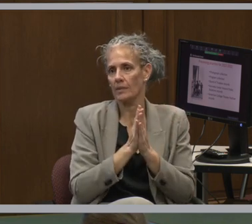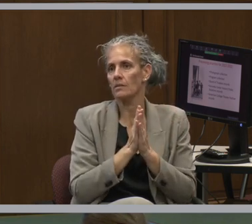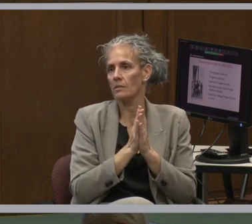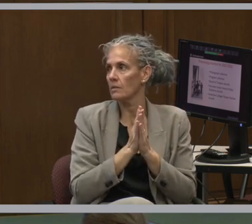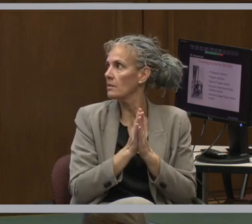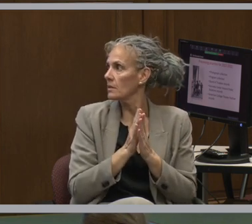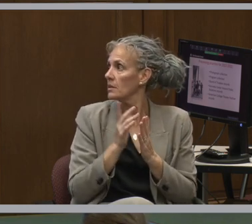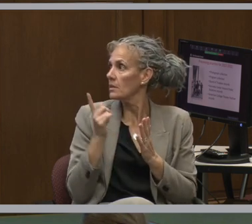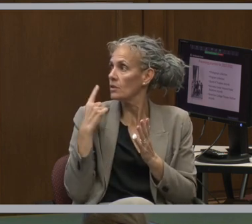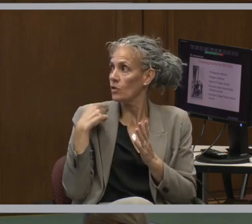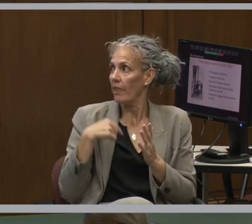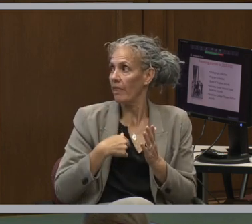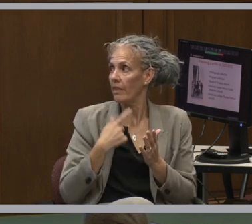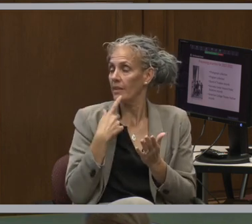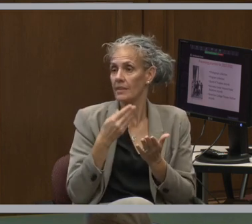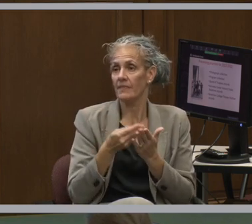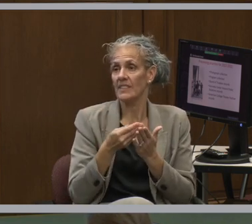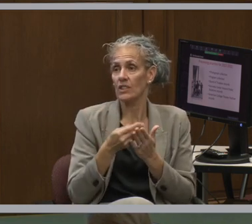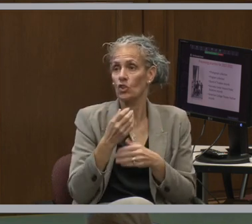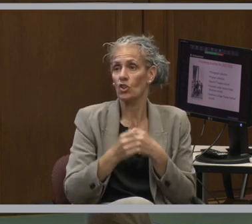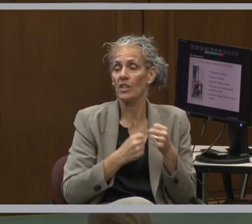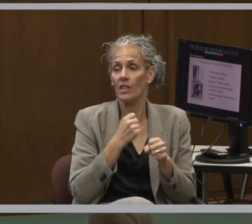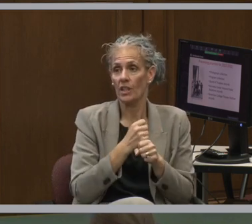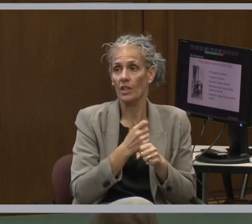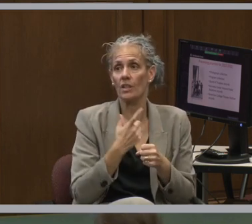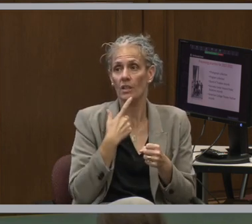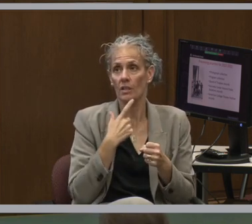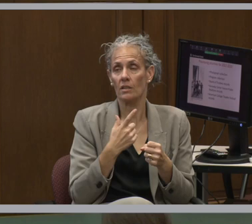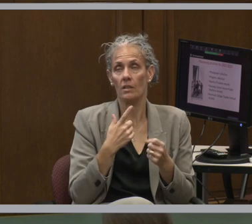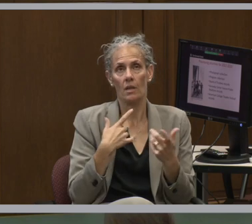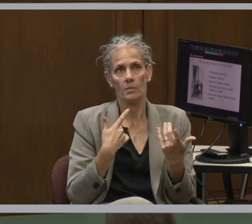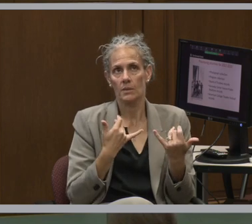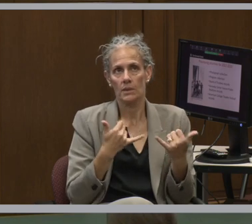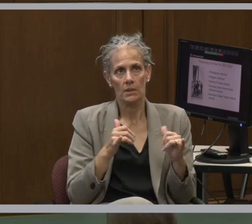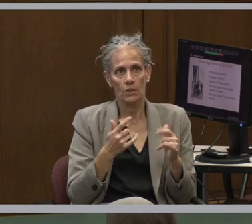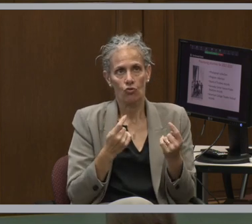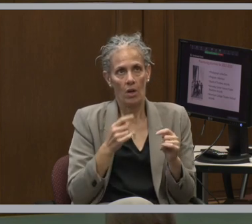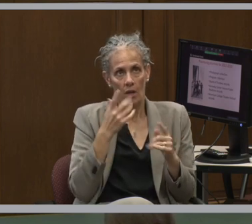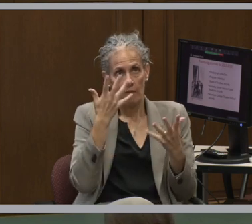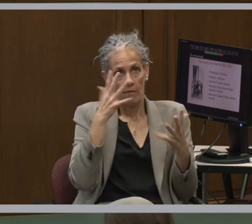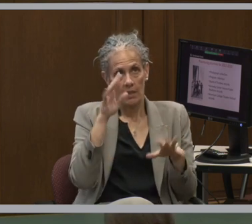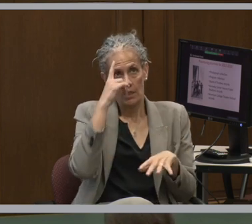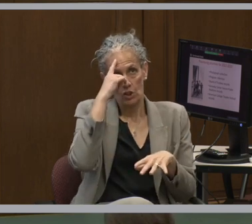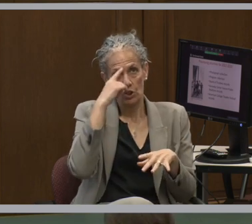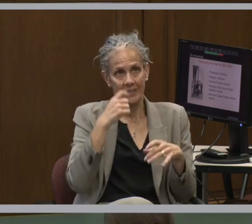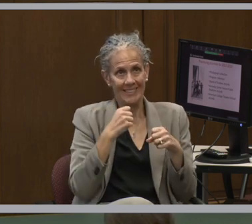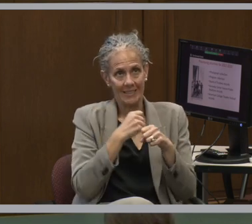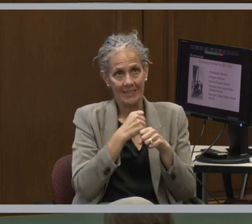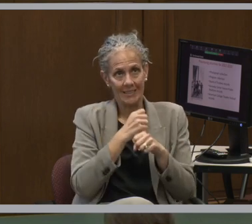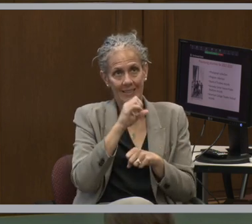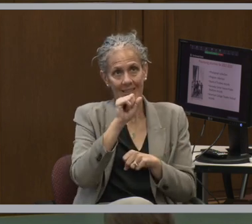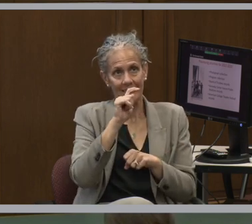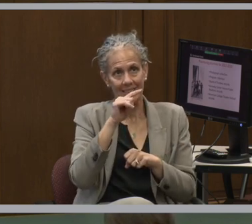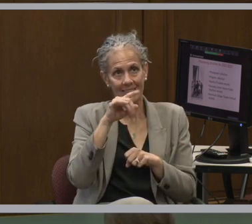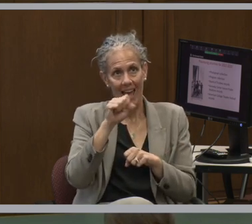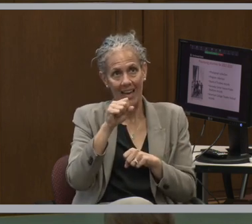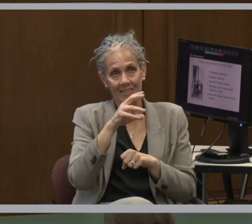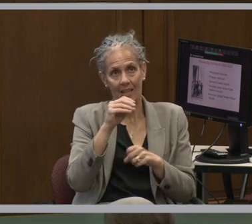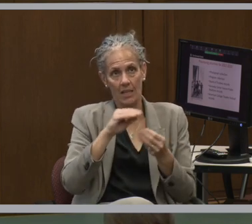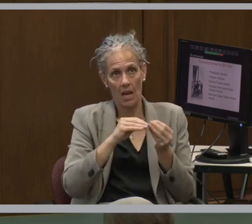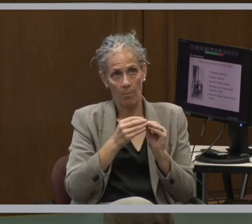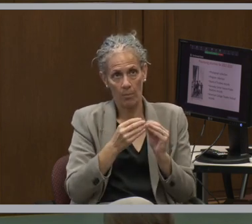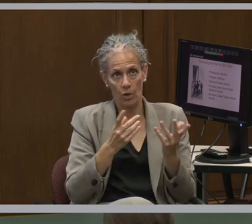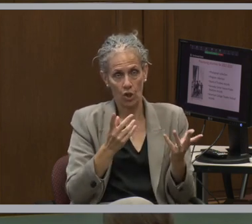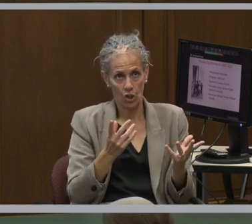this particular fiscal year, which we recently wrapped up, so I'm still wrapping my brain around our stats and numbers and where we are, we